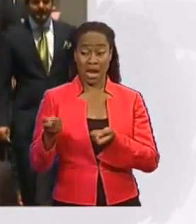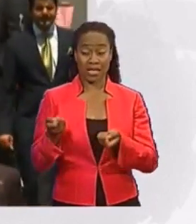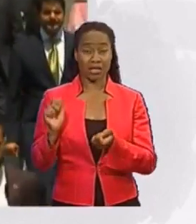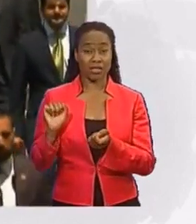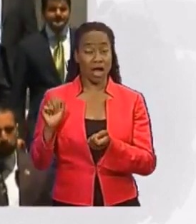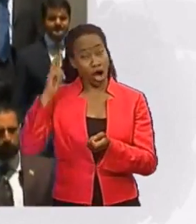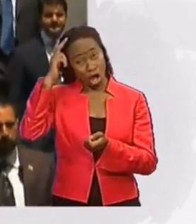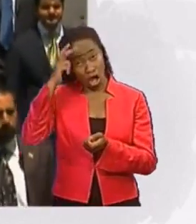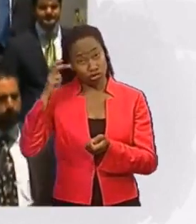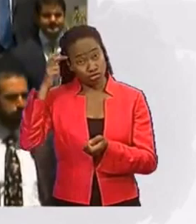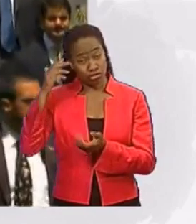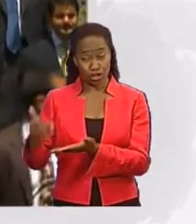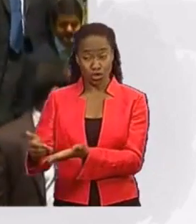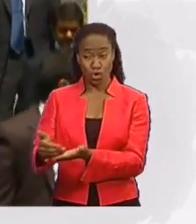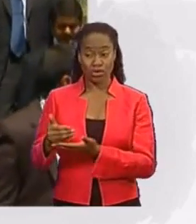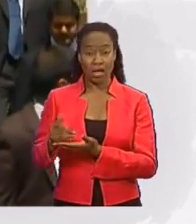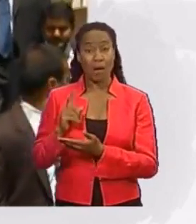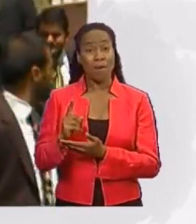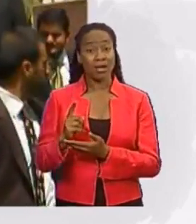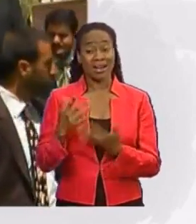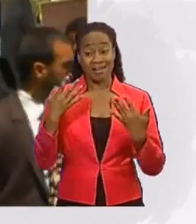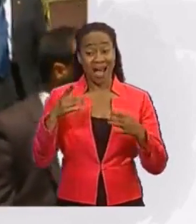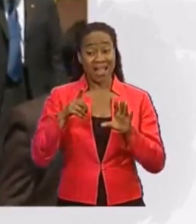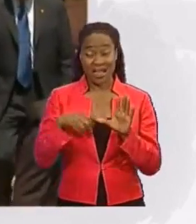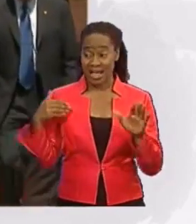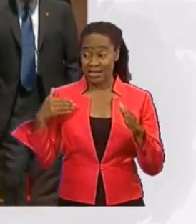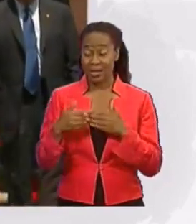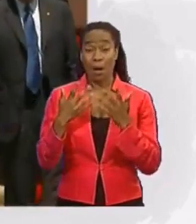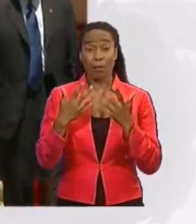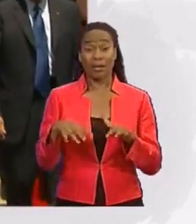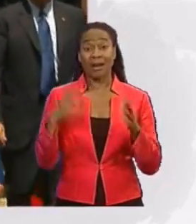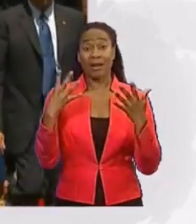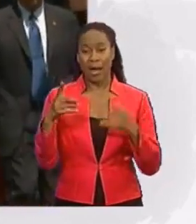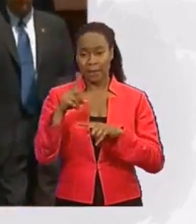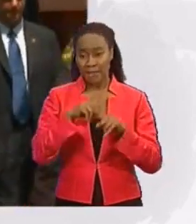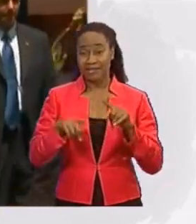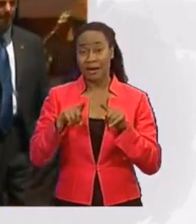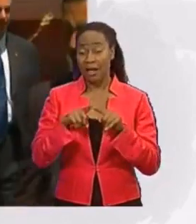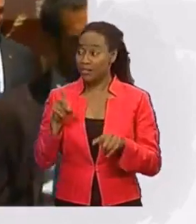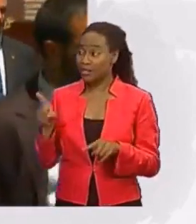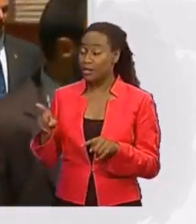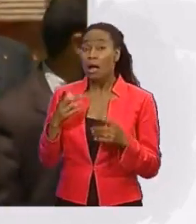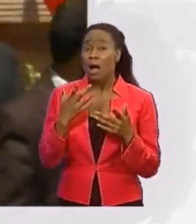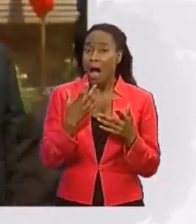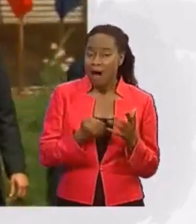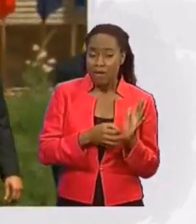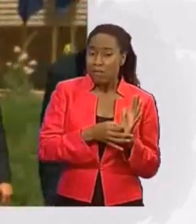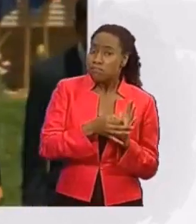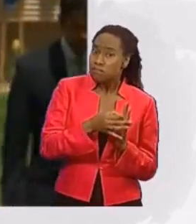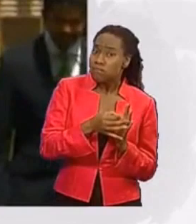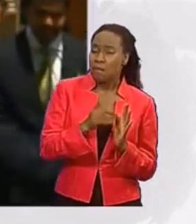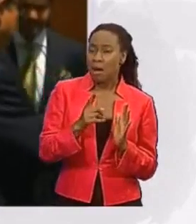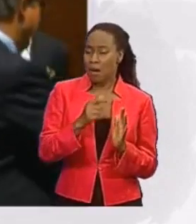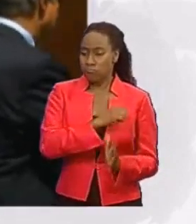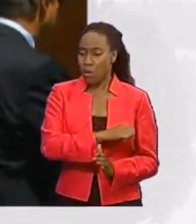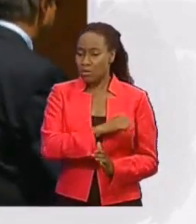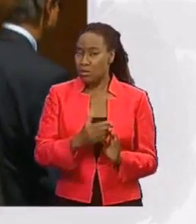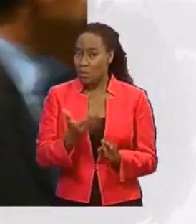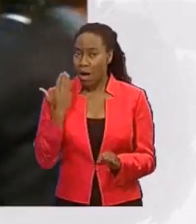But this is the ninth meeting like this in as many years. Although there have been improvements, past promises have been broken.